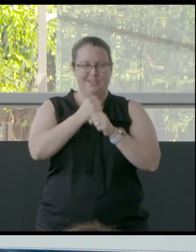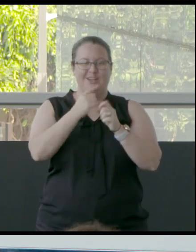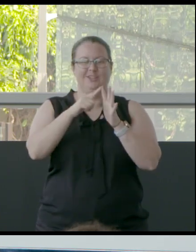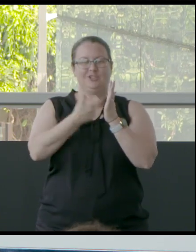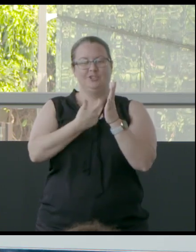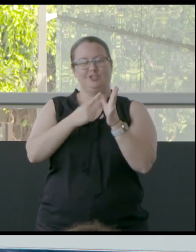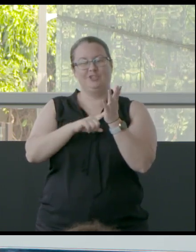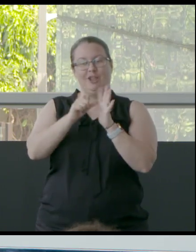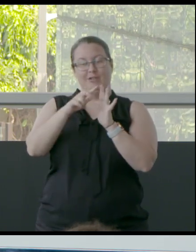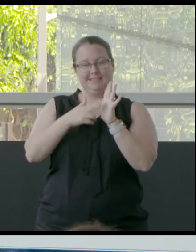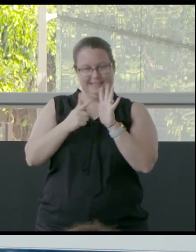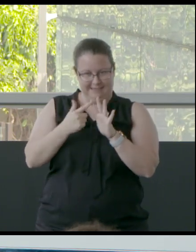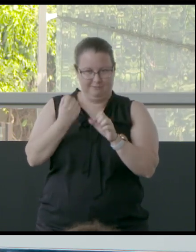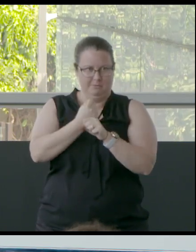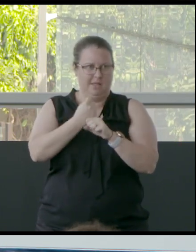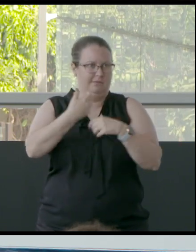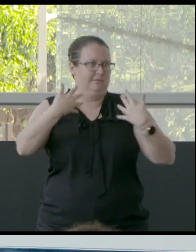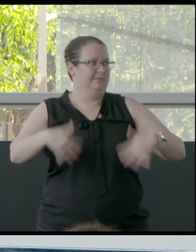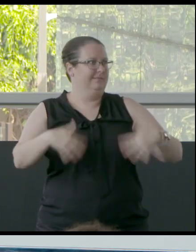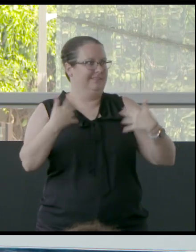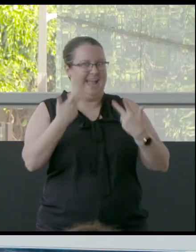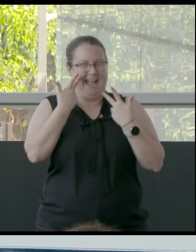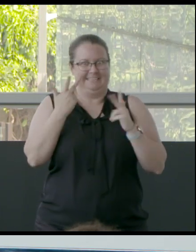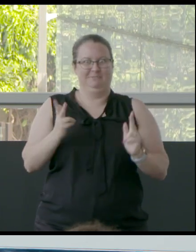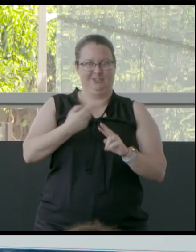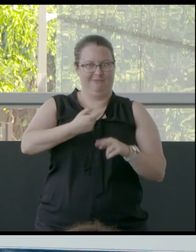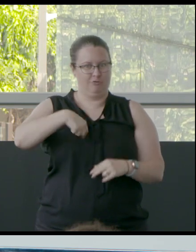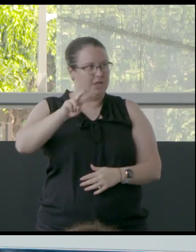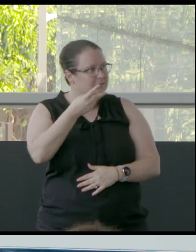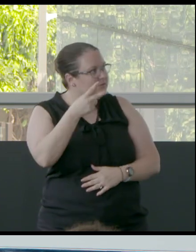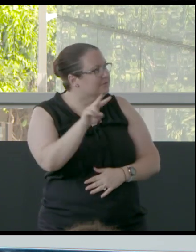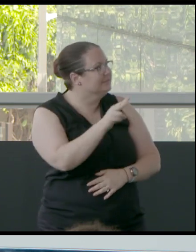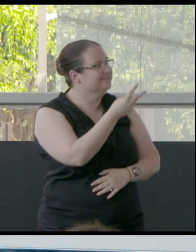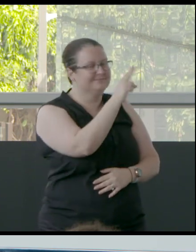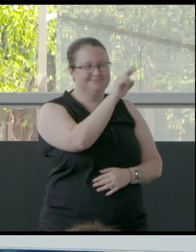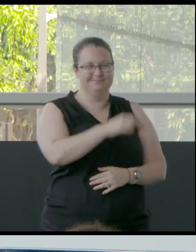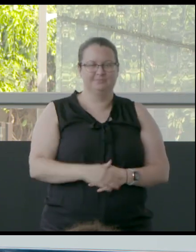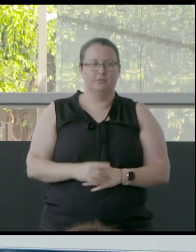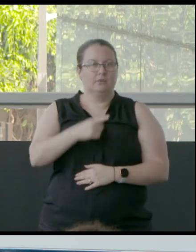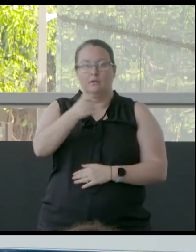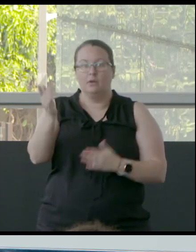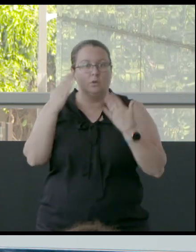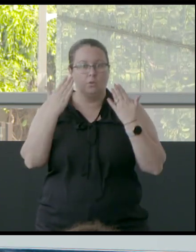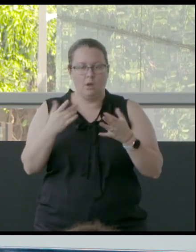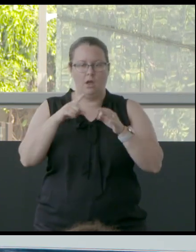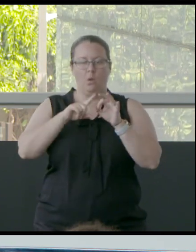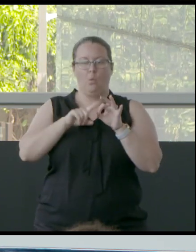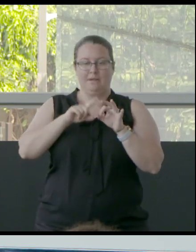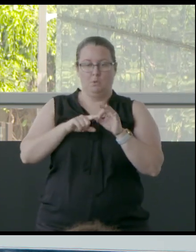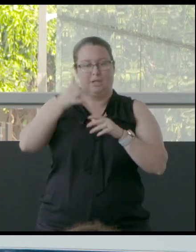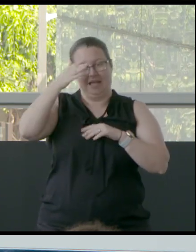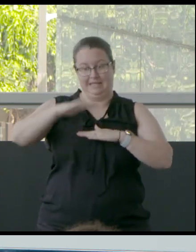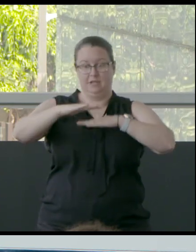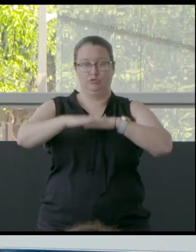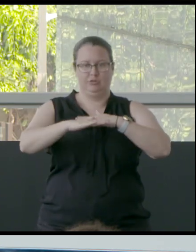for making such an incredible exhibition for us. So, for those of you who don't know, our Quandamooka country is